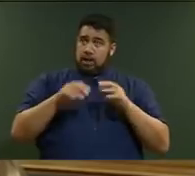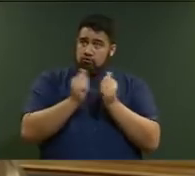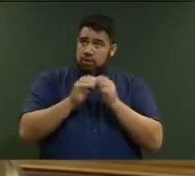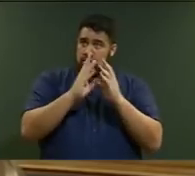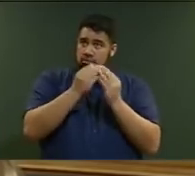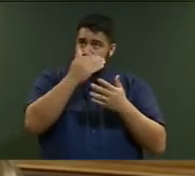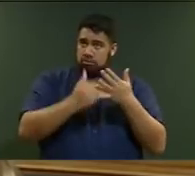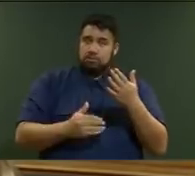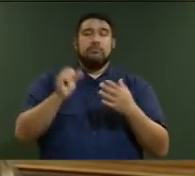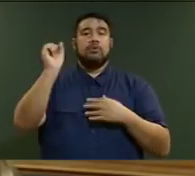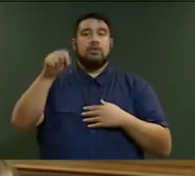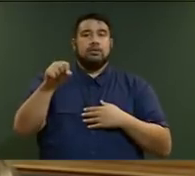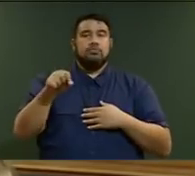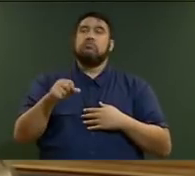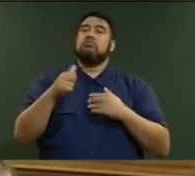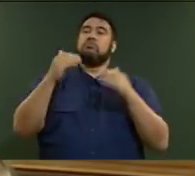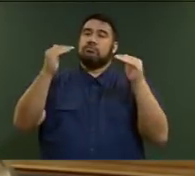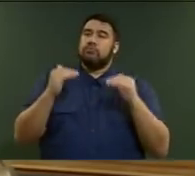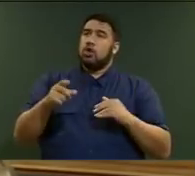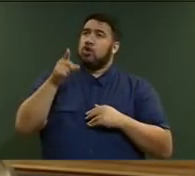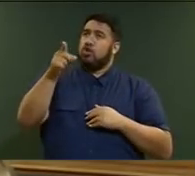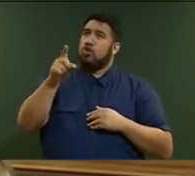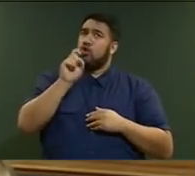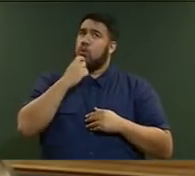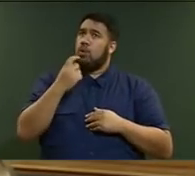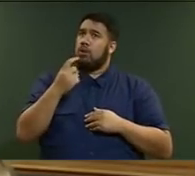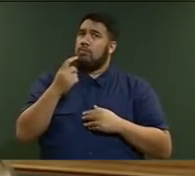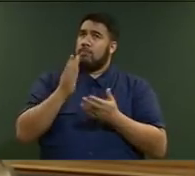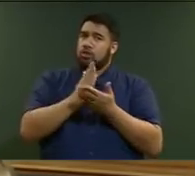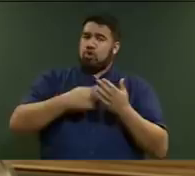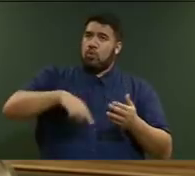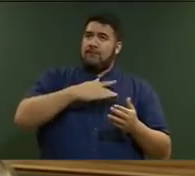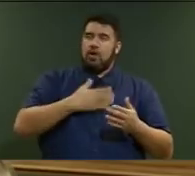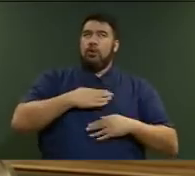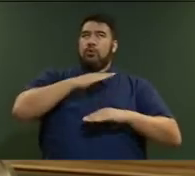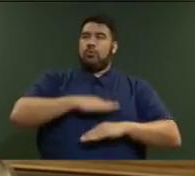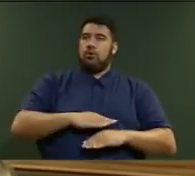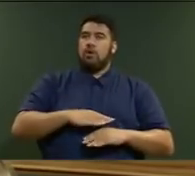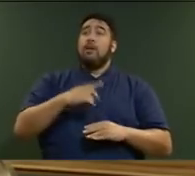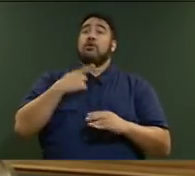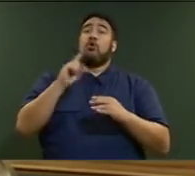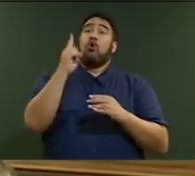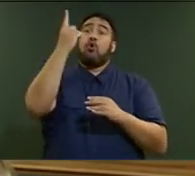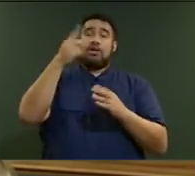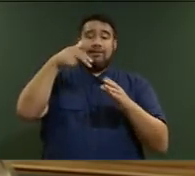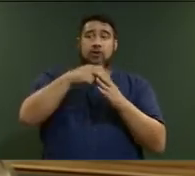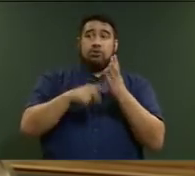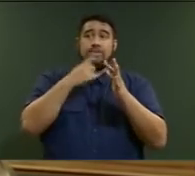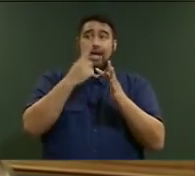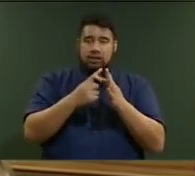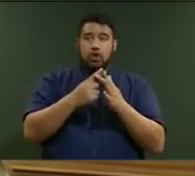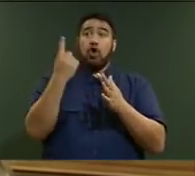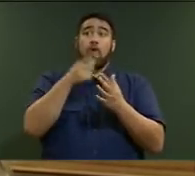Will he provide an assurance that his Auckland regional fuel tax will only be paid by Aucklanders and not spread to